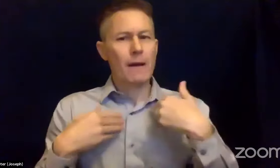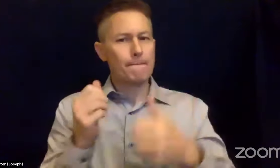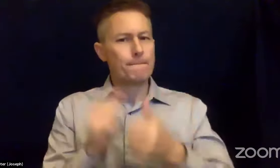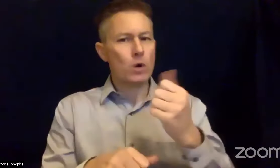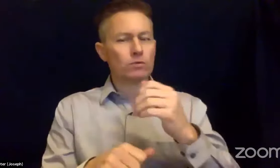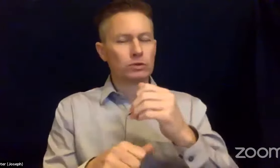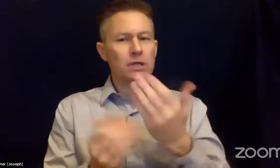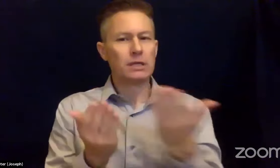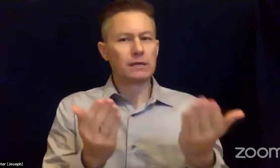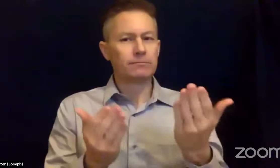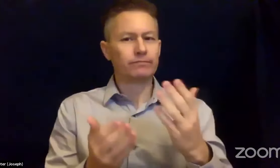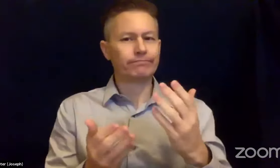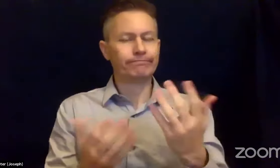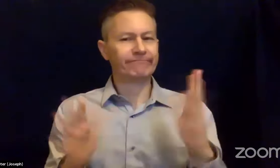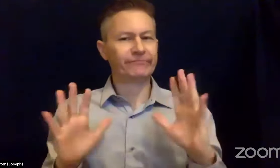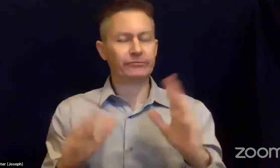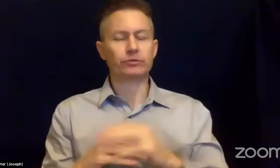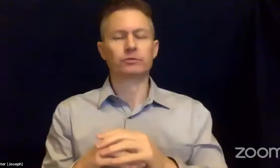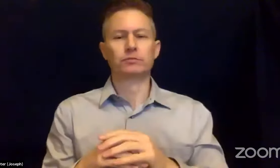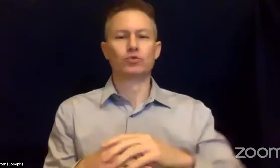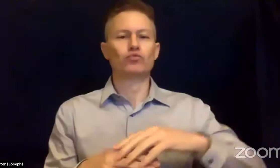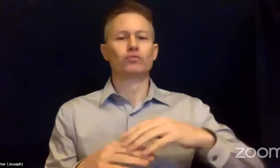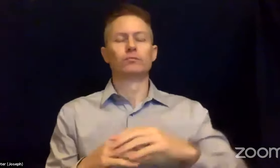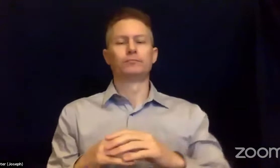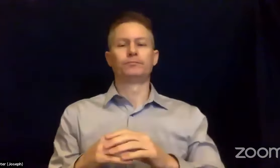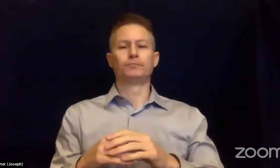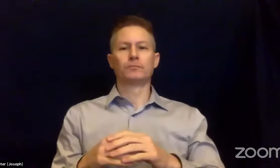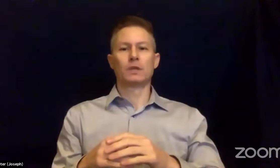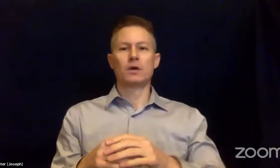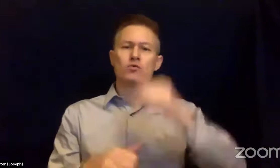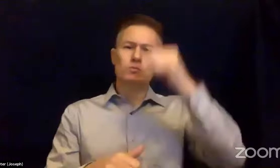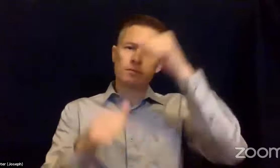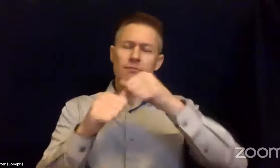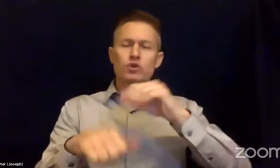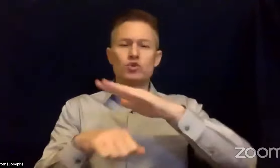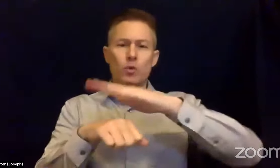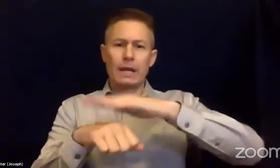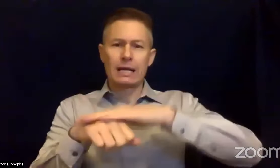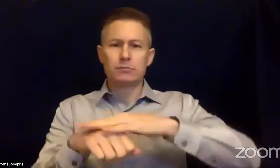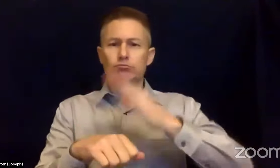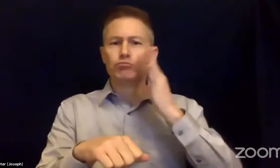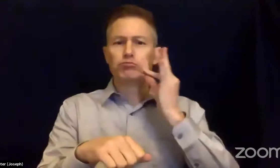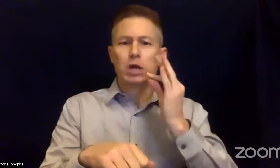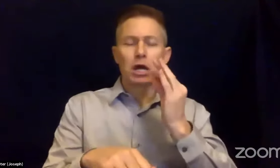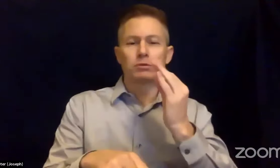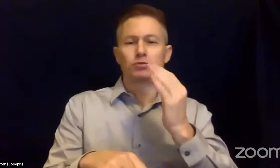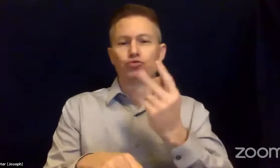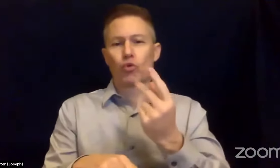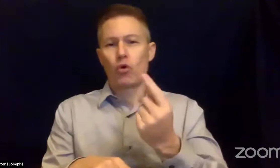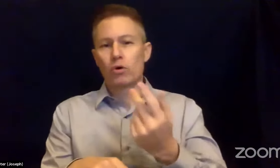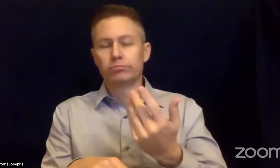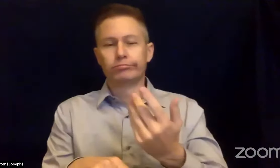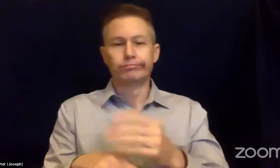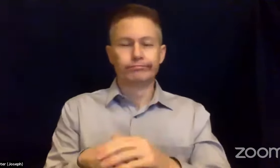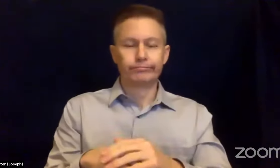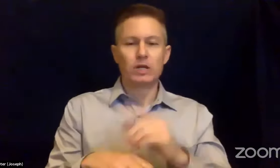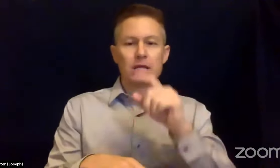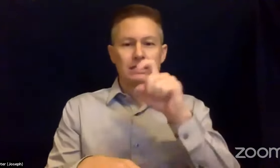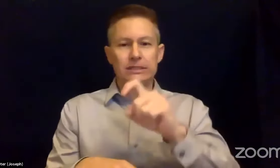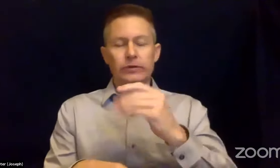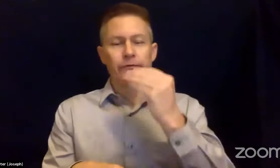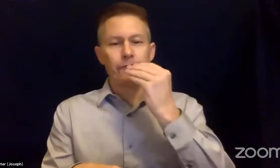packing your bag or your box. They will need food, water, a bowl, blanket,